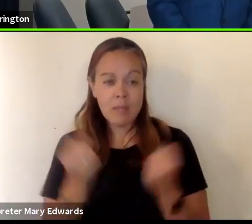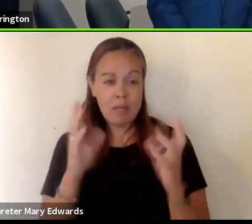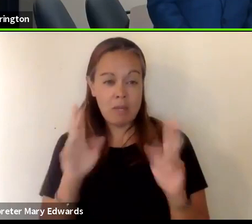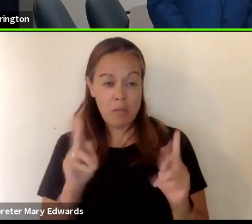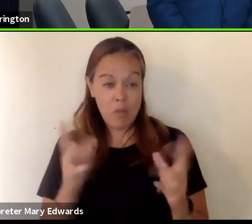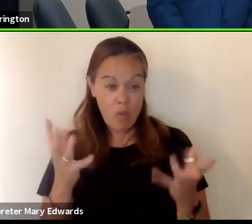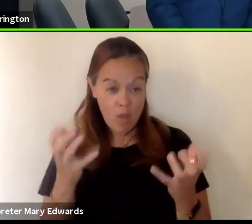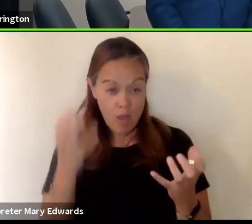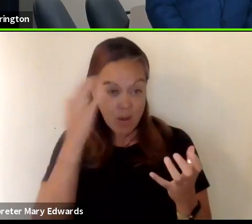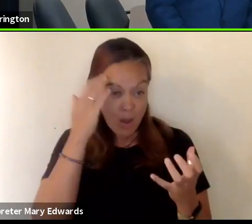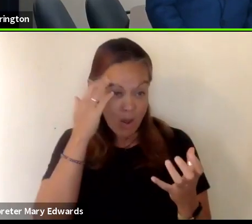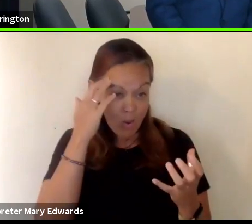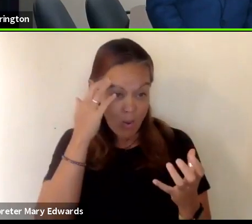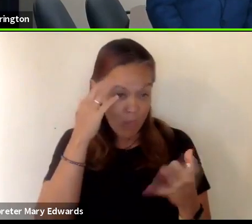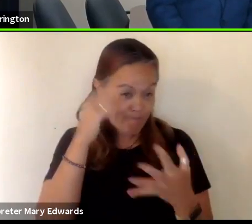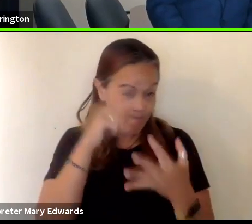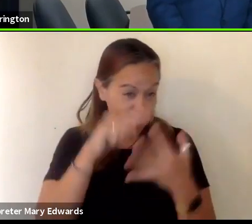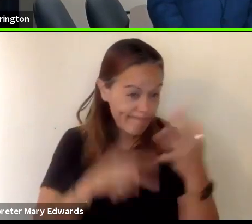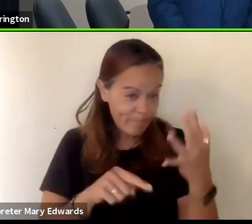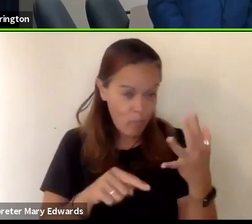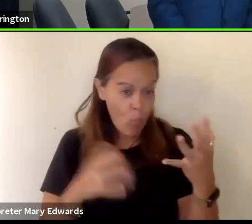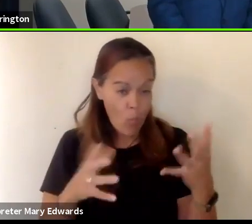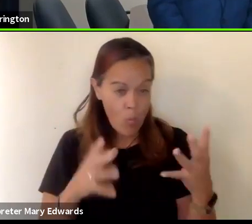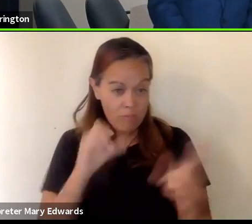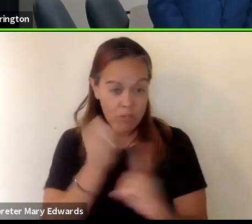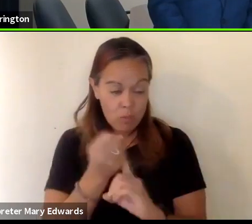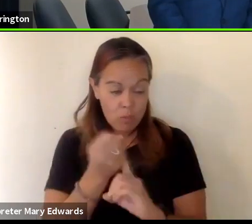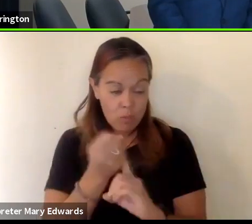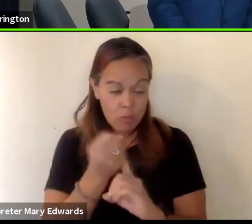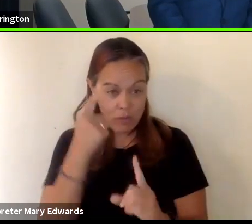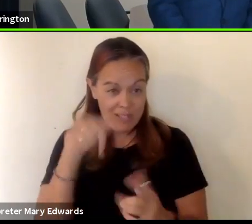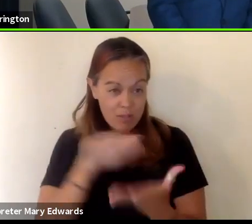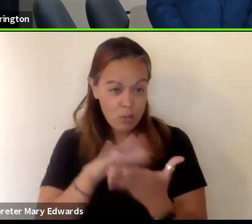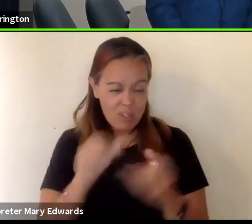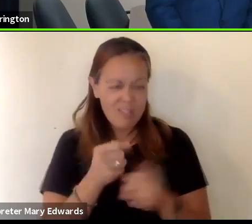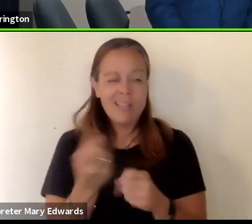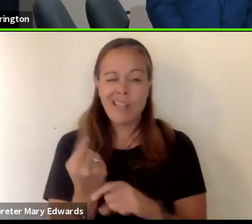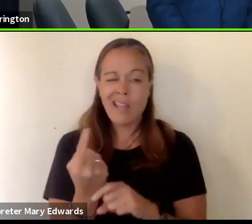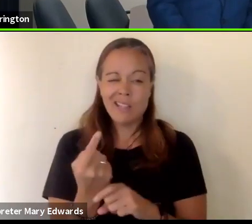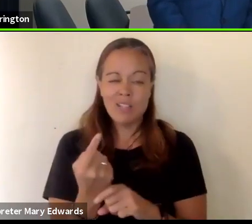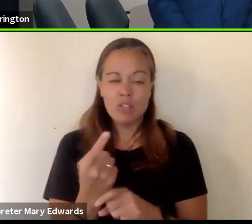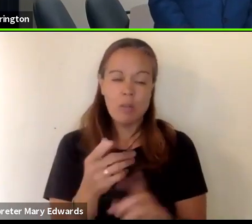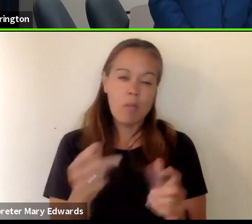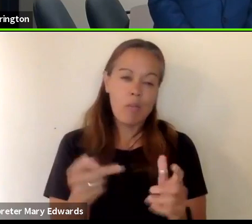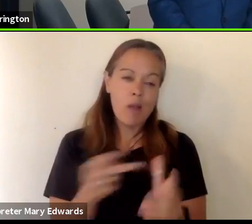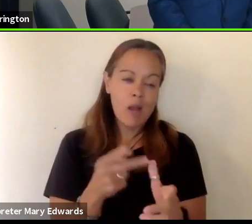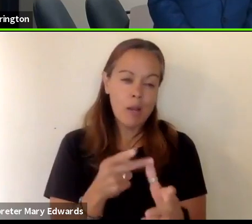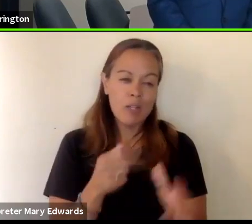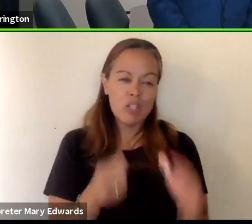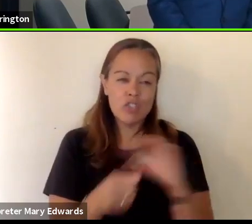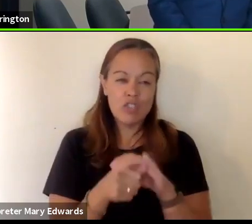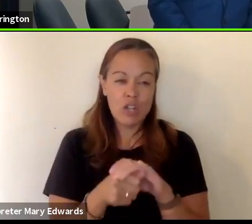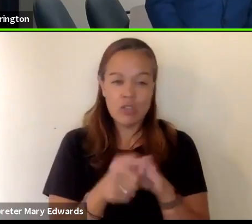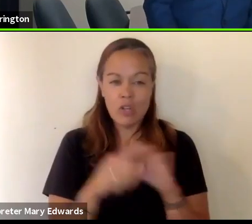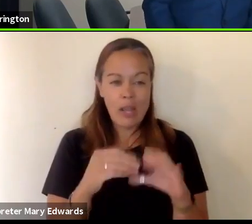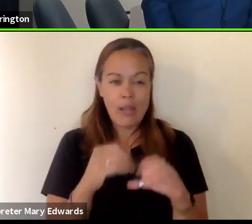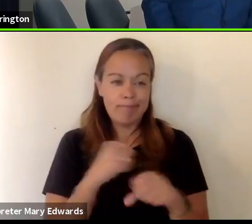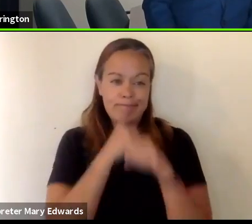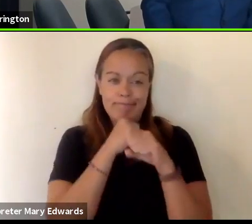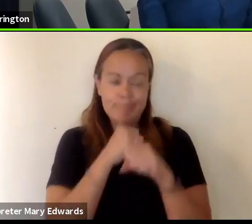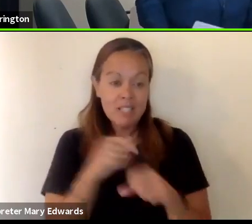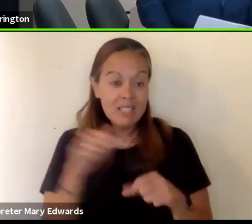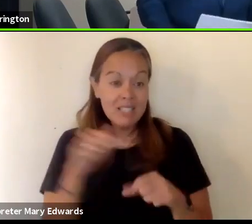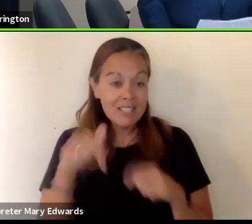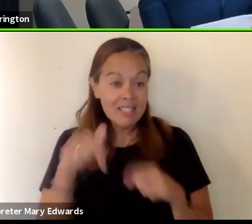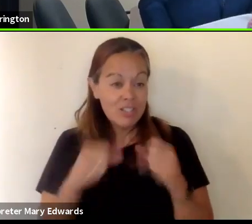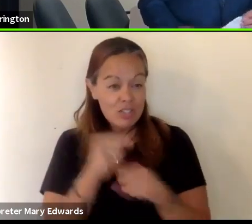like to know what the conditions are for this school year last year's conditions were primarily shelter and protect this year's conditions have